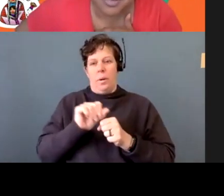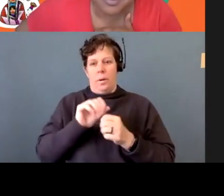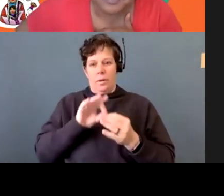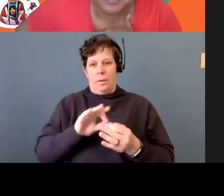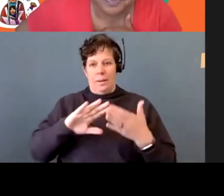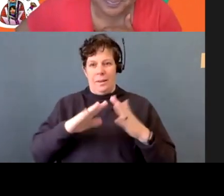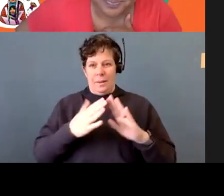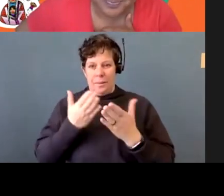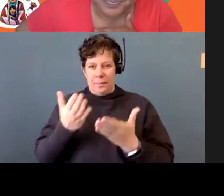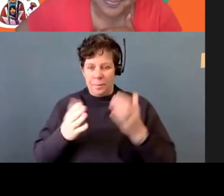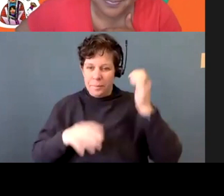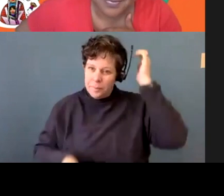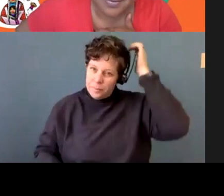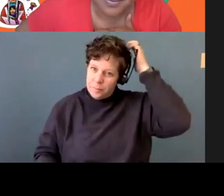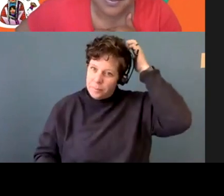Tabitha?